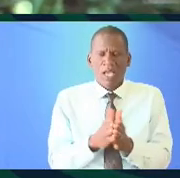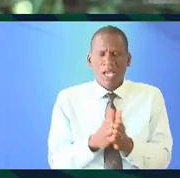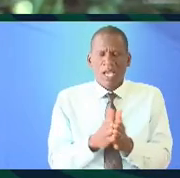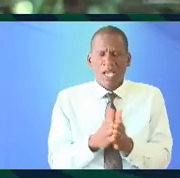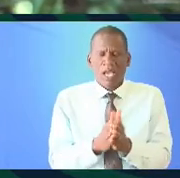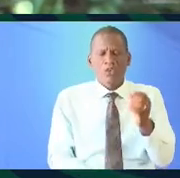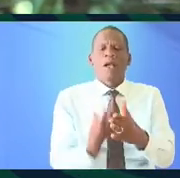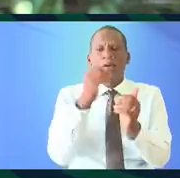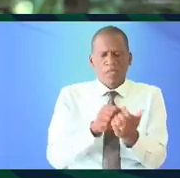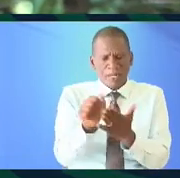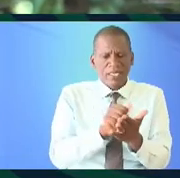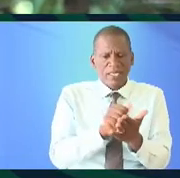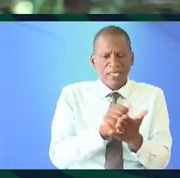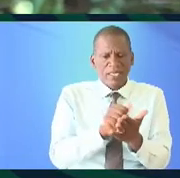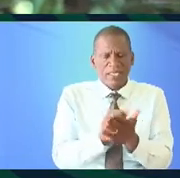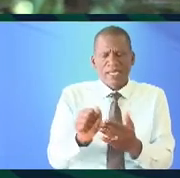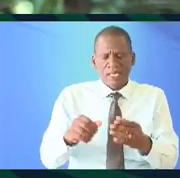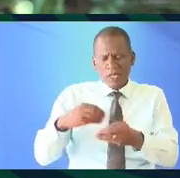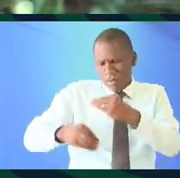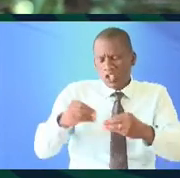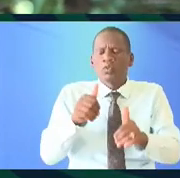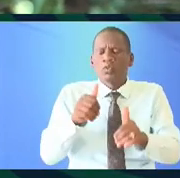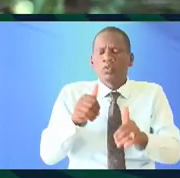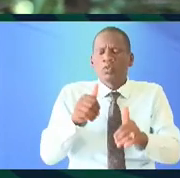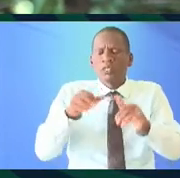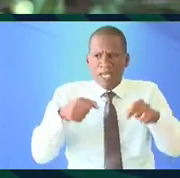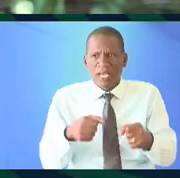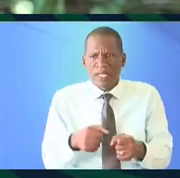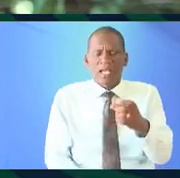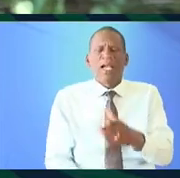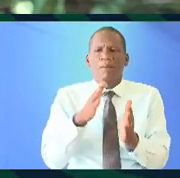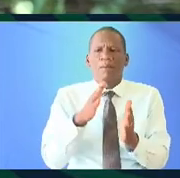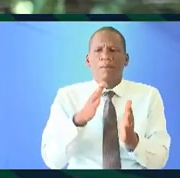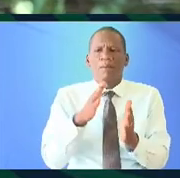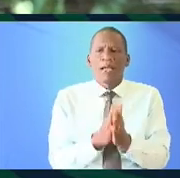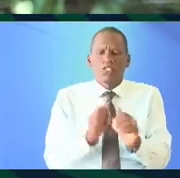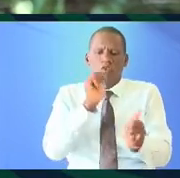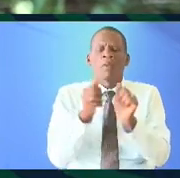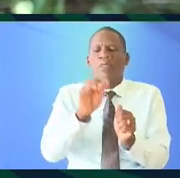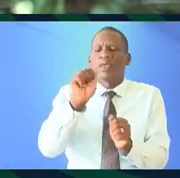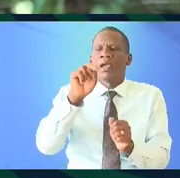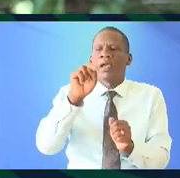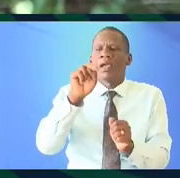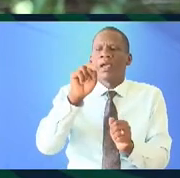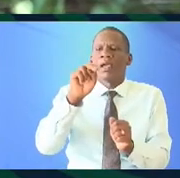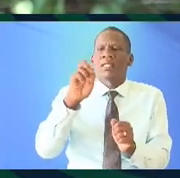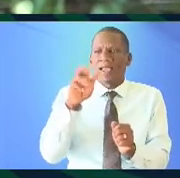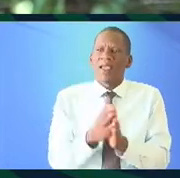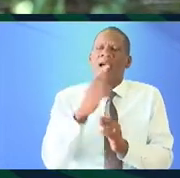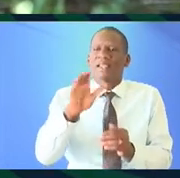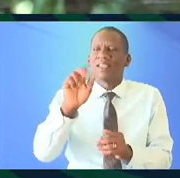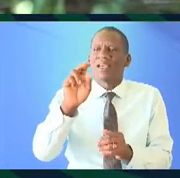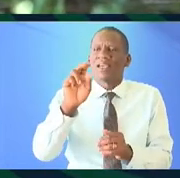to develop a print printed textile that can stand up and rival Ankara and I'll answer